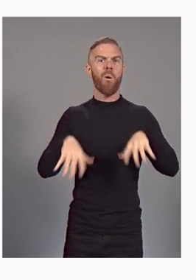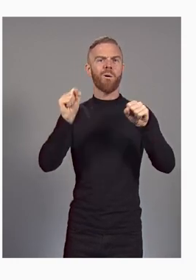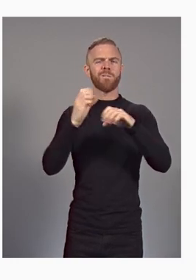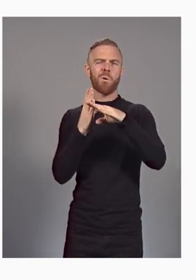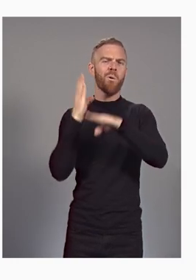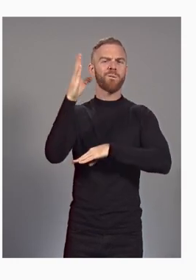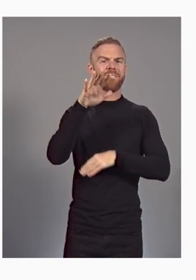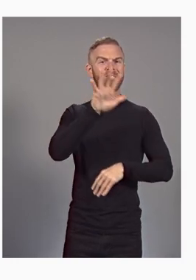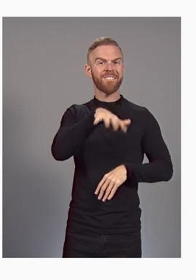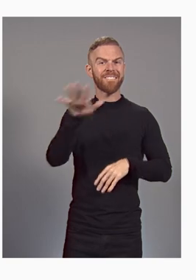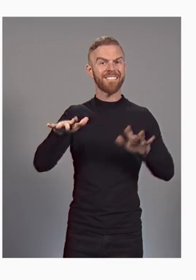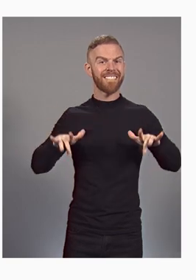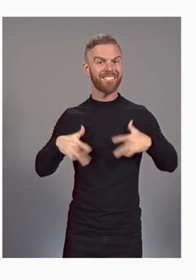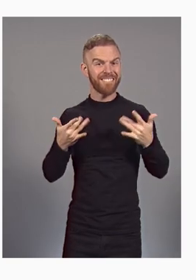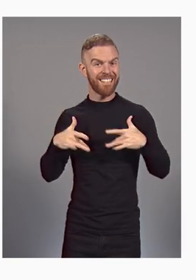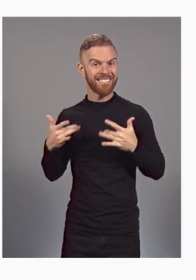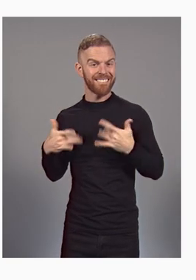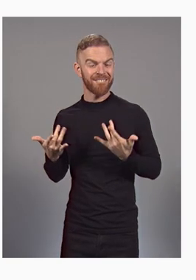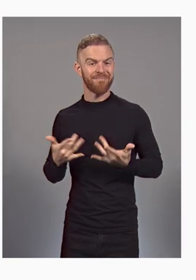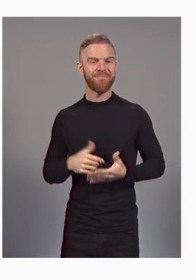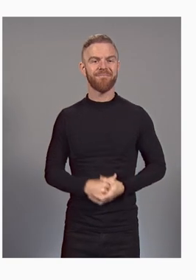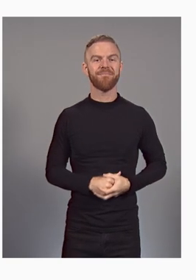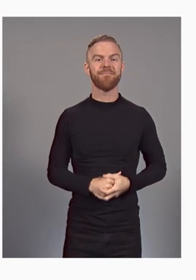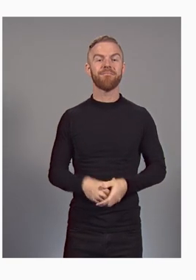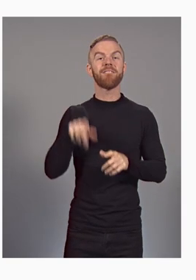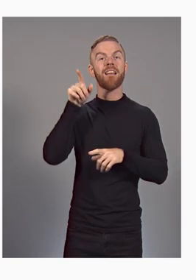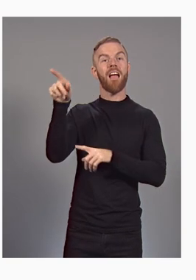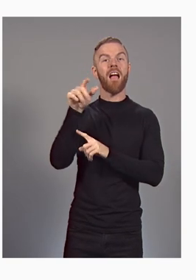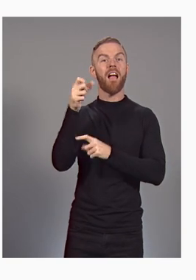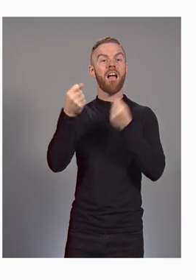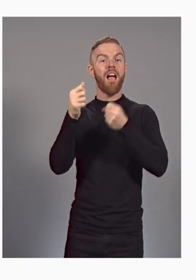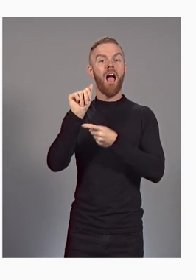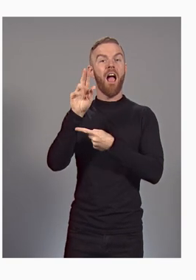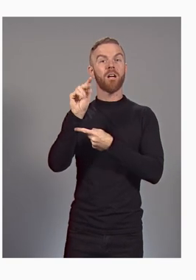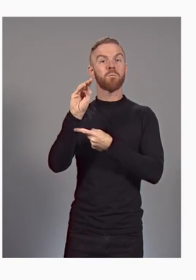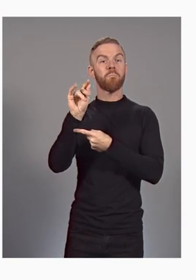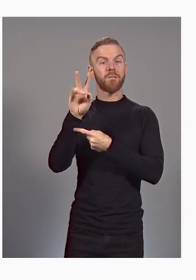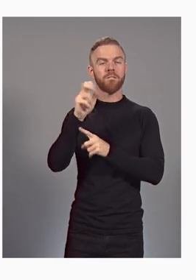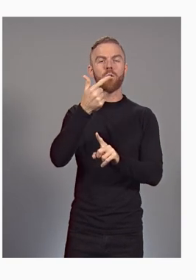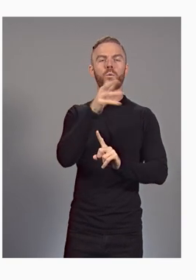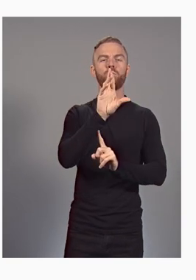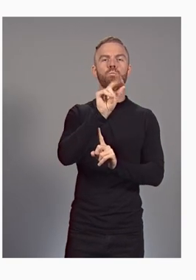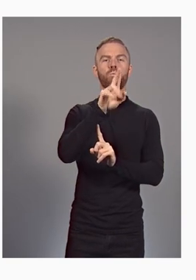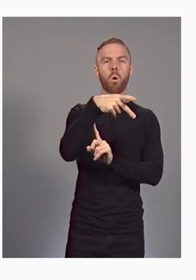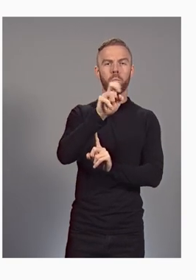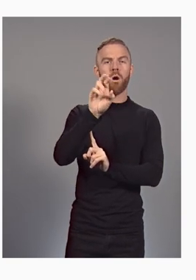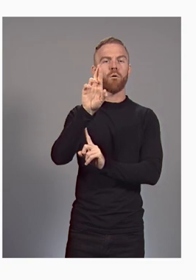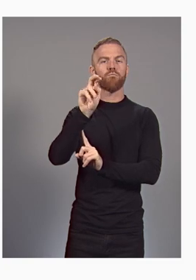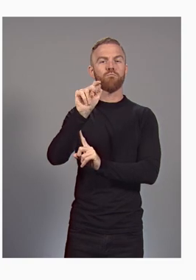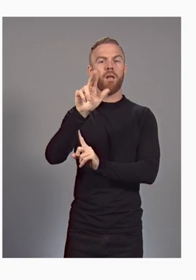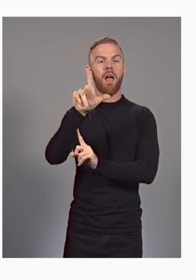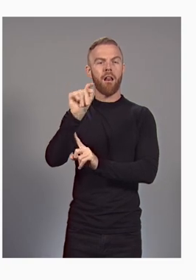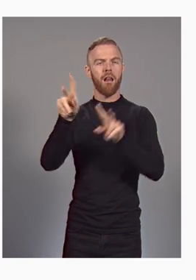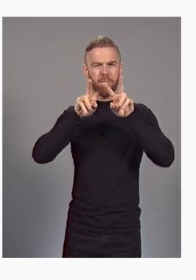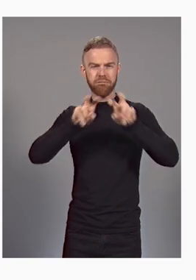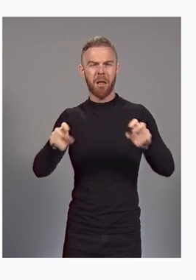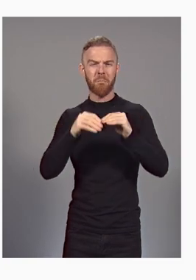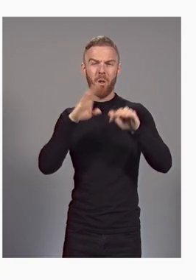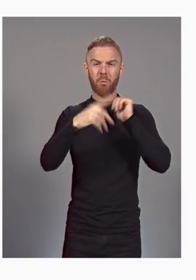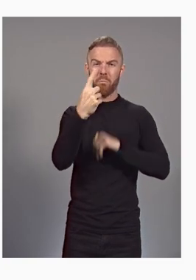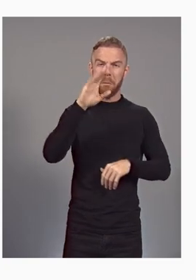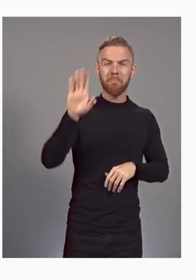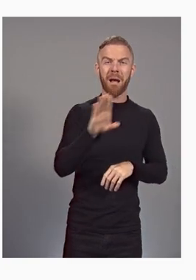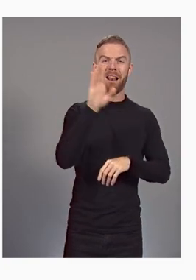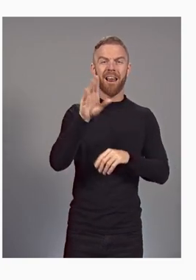hosted over 55 events. In automotive, Group Renault analyzes more than a billion